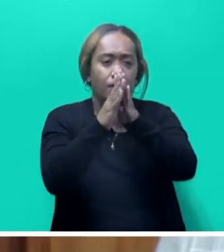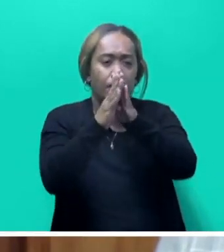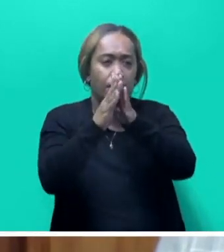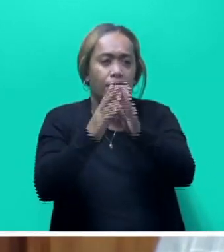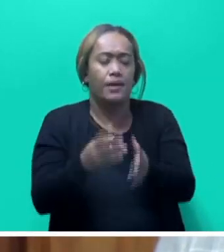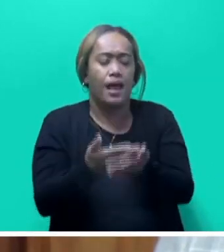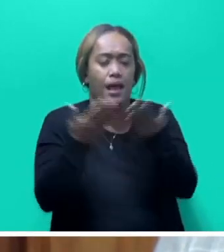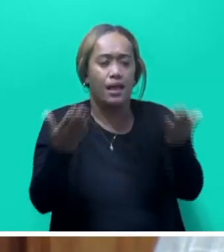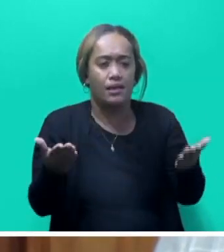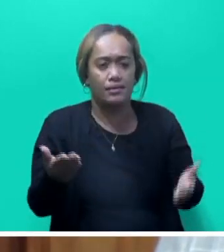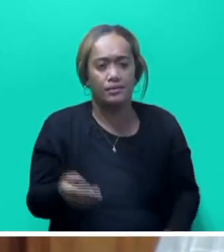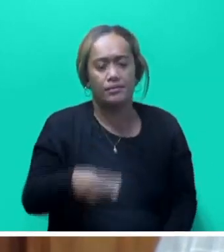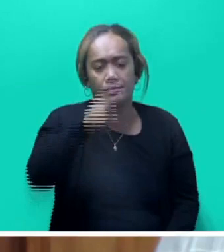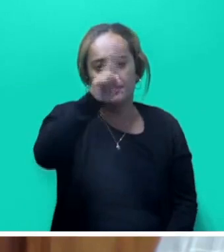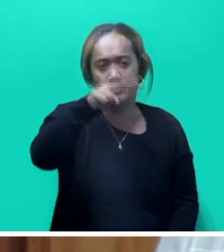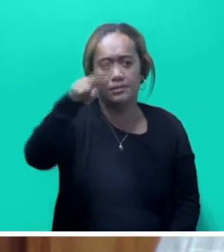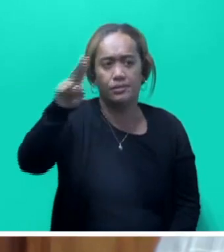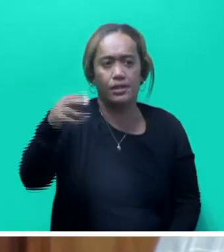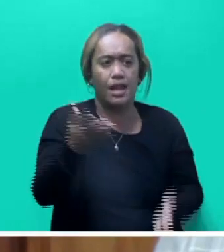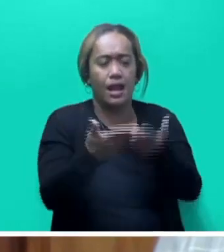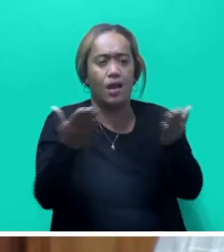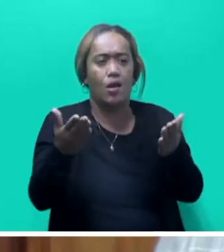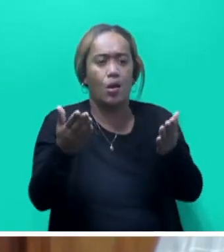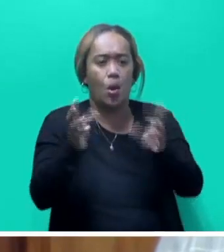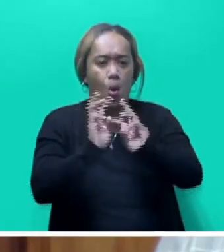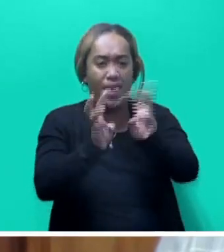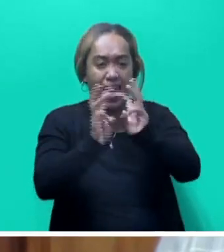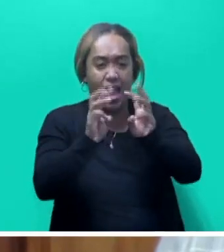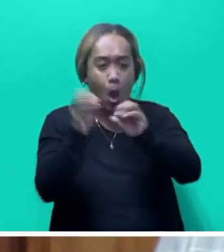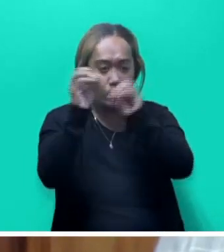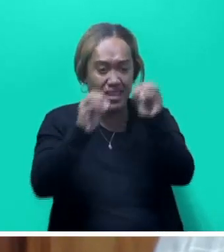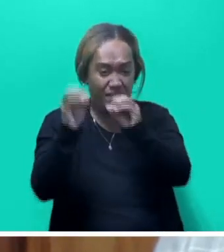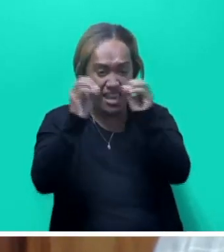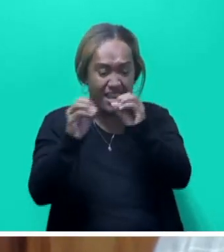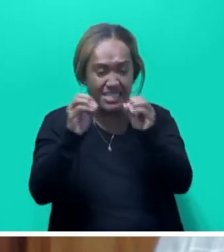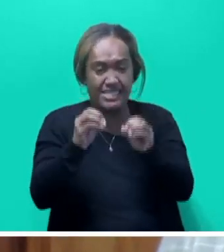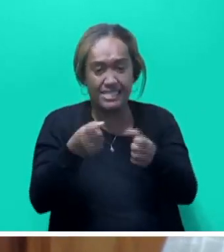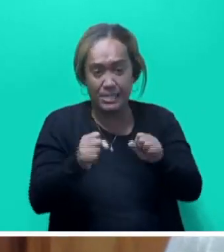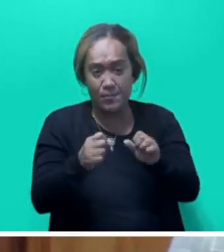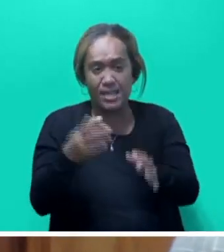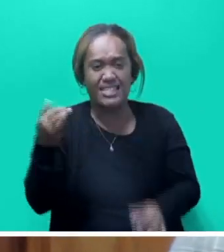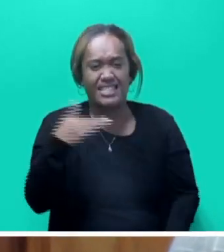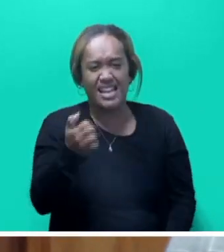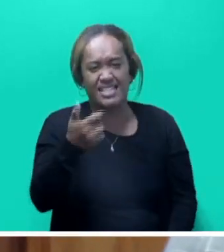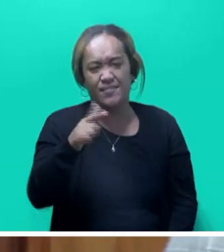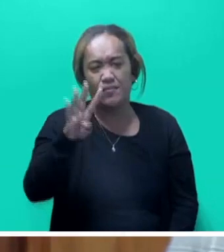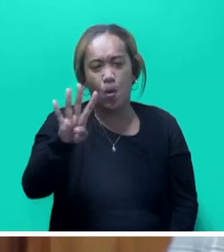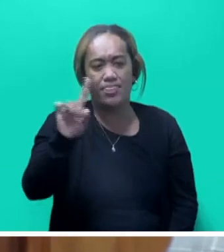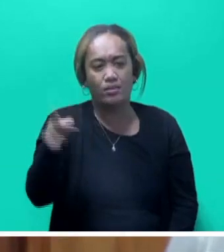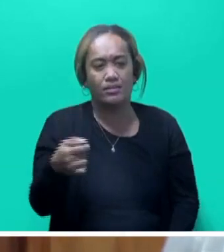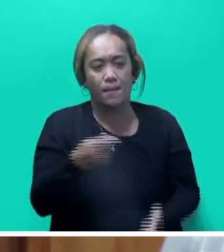installation of the No Suri automated weather observing system, AUOS. $674,000 was paid for manufacturing balance,